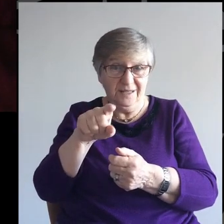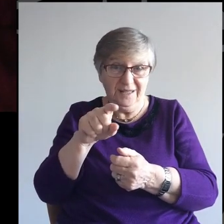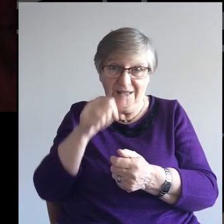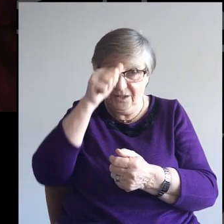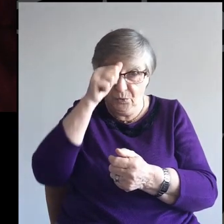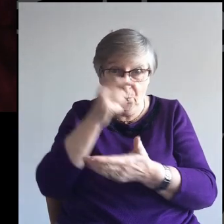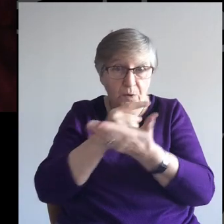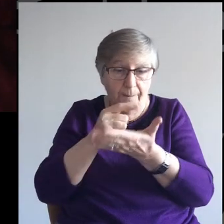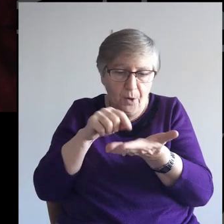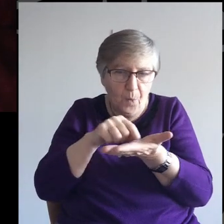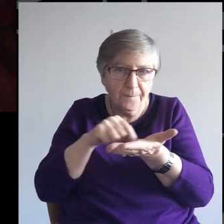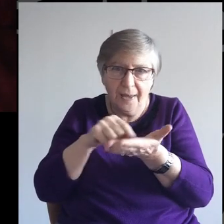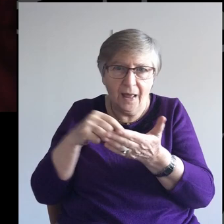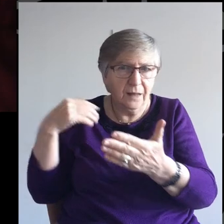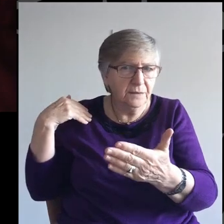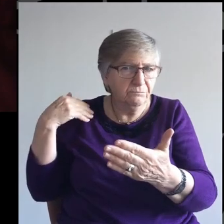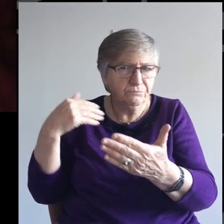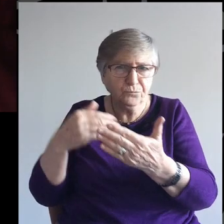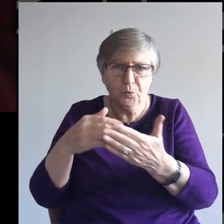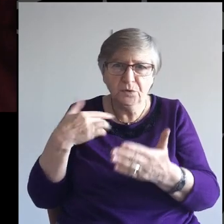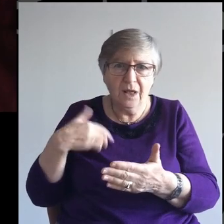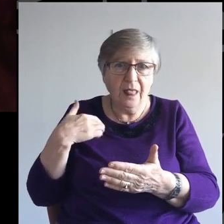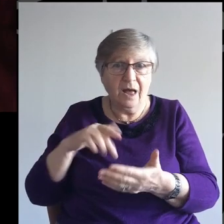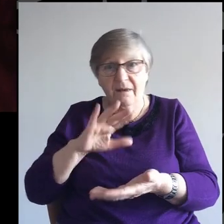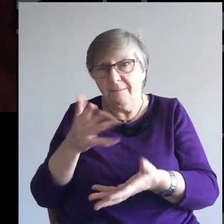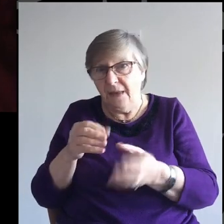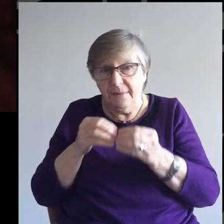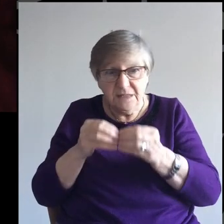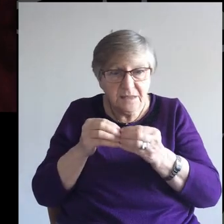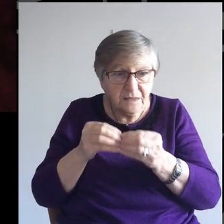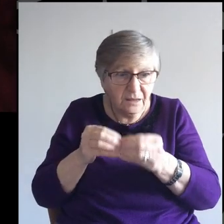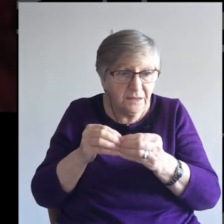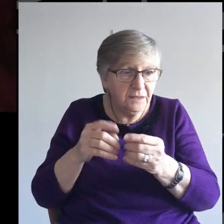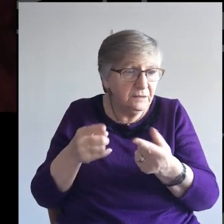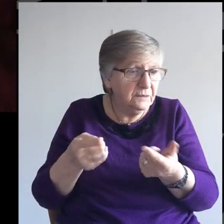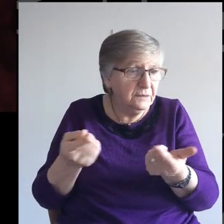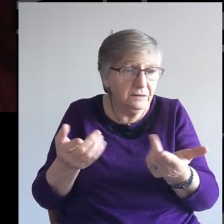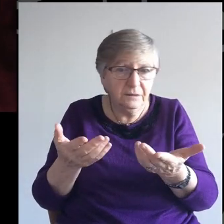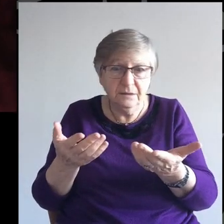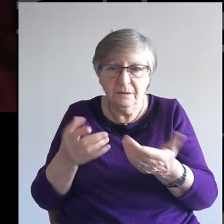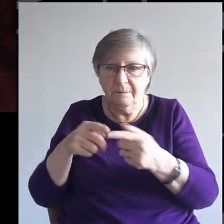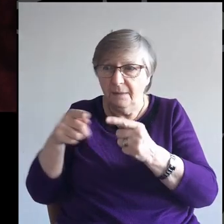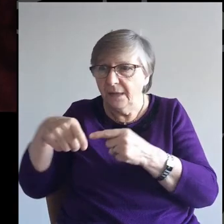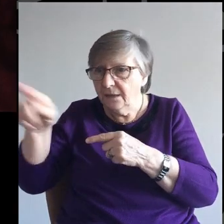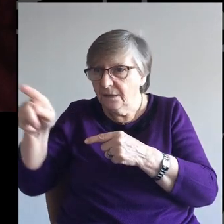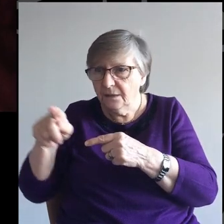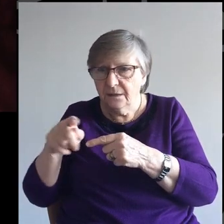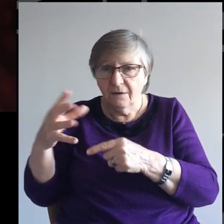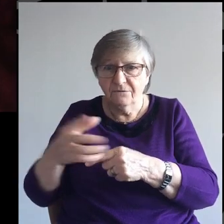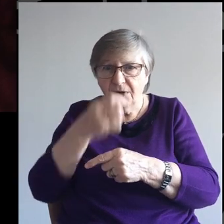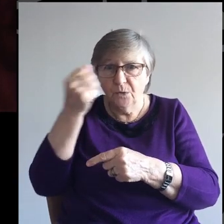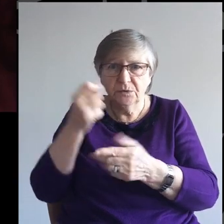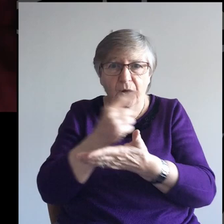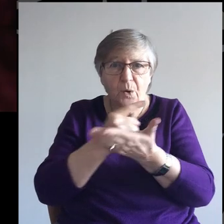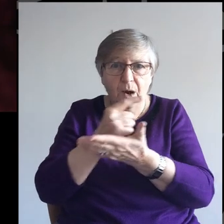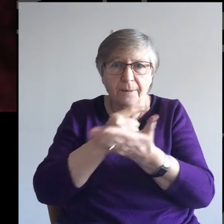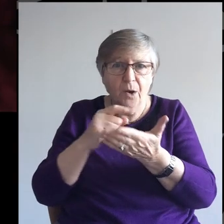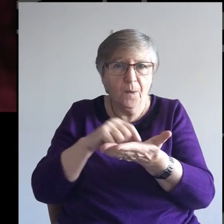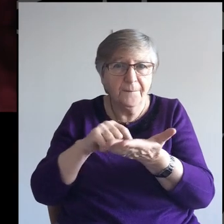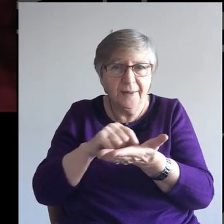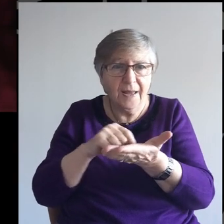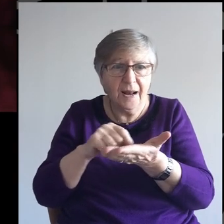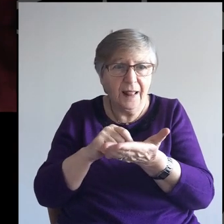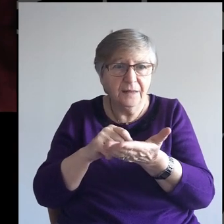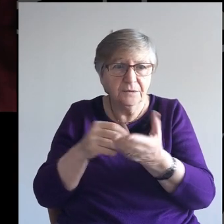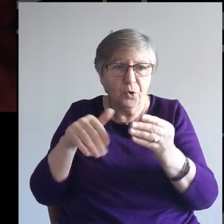his life to. He'd been training in this. He had maybe studied peril merchantry at Jerusalem University. He might have been,